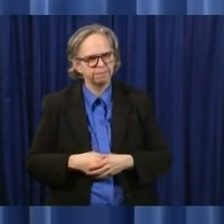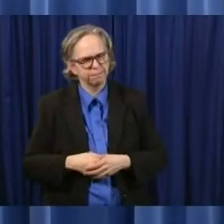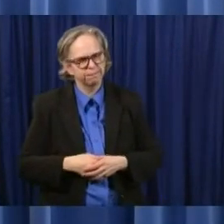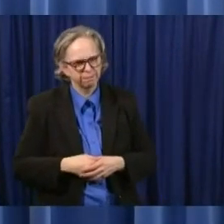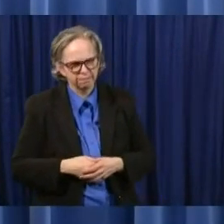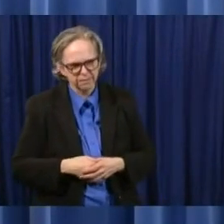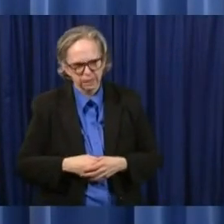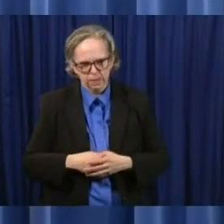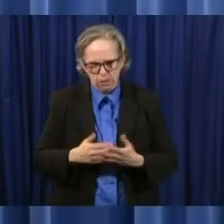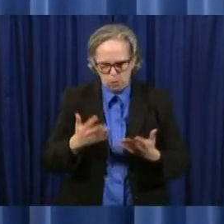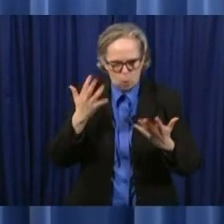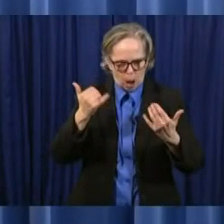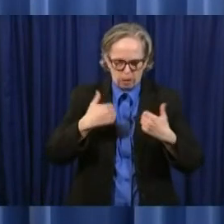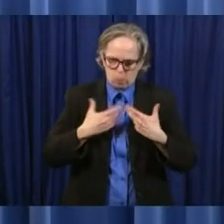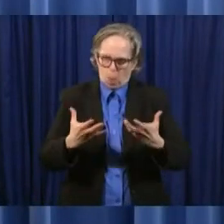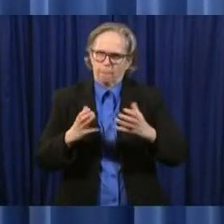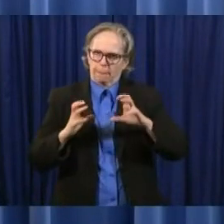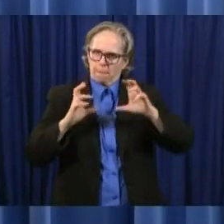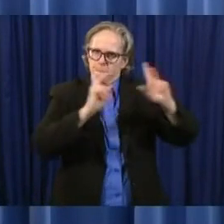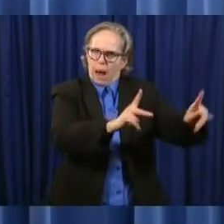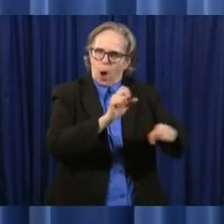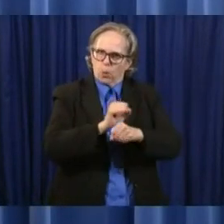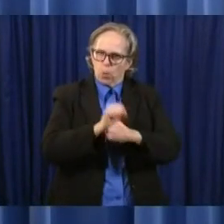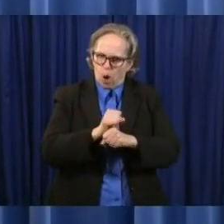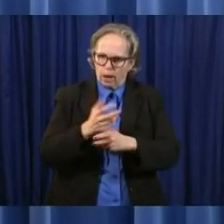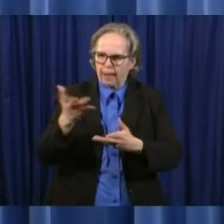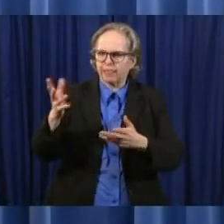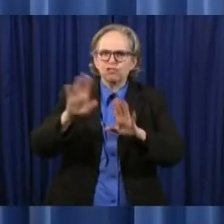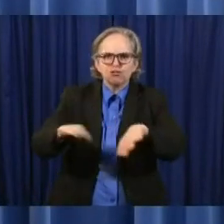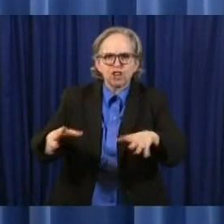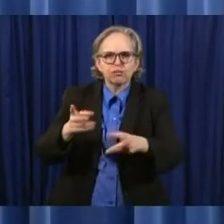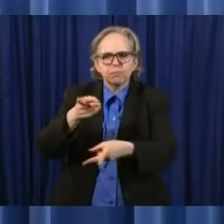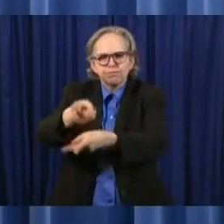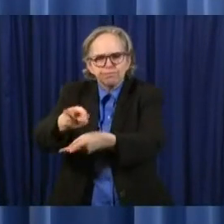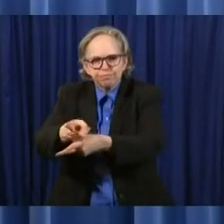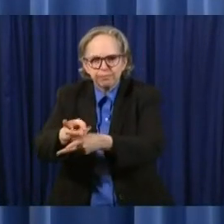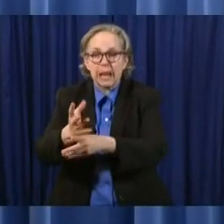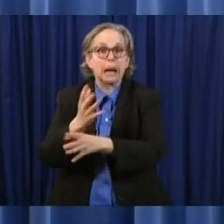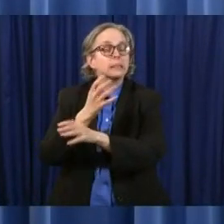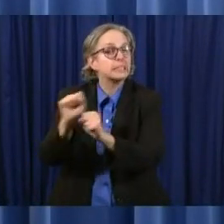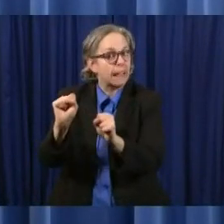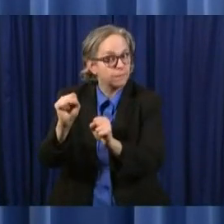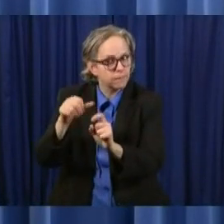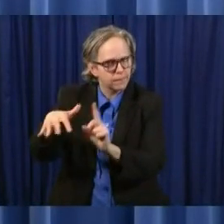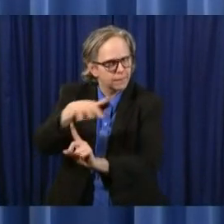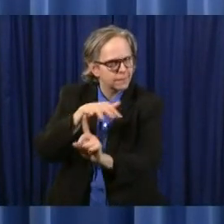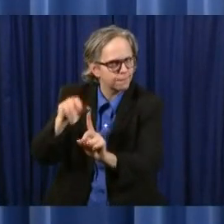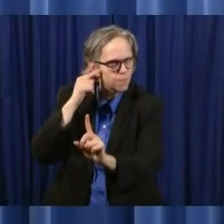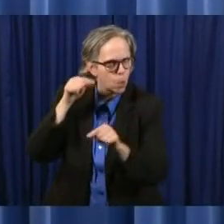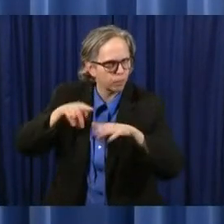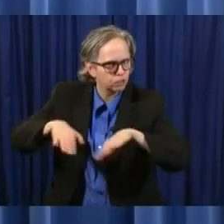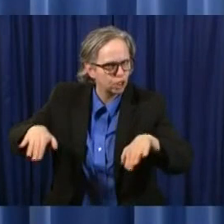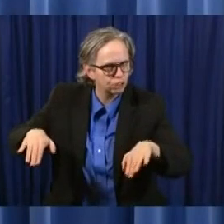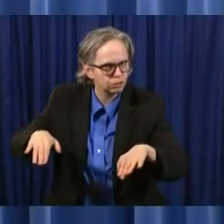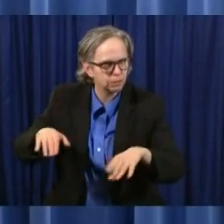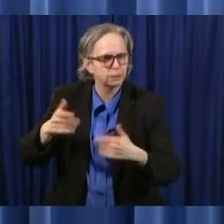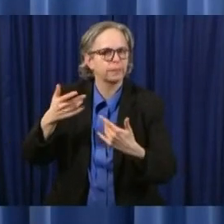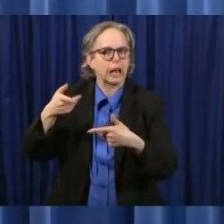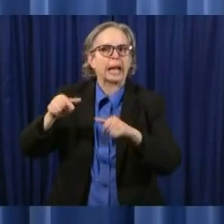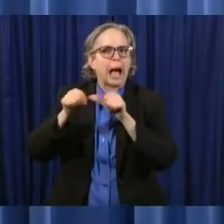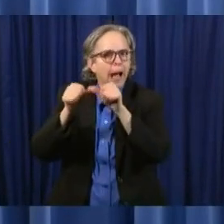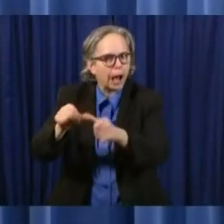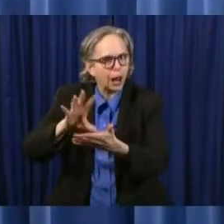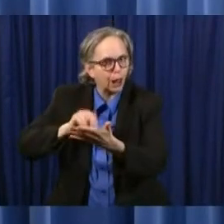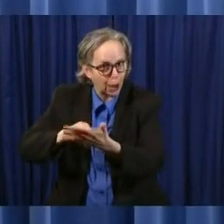put their children in in in a safe place where the children can can learn uh but as we talked about yesterday